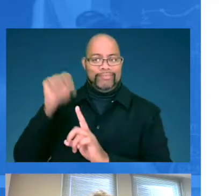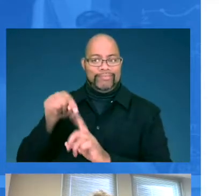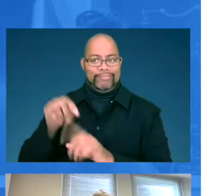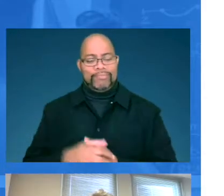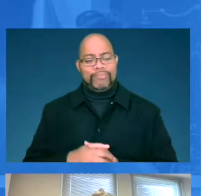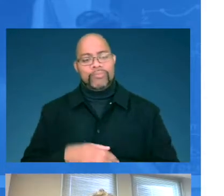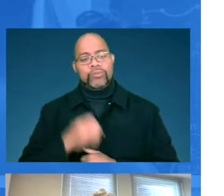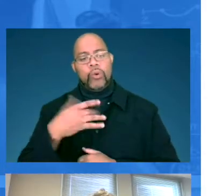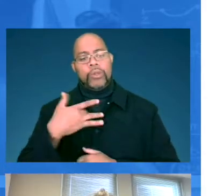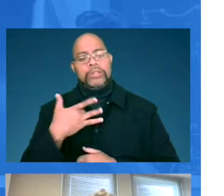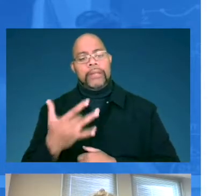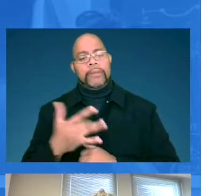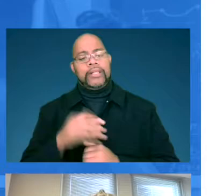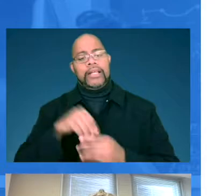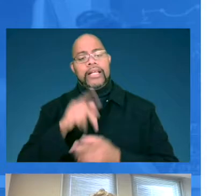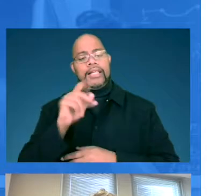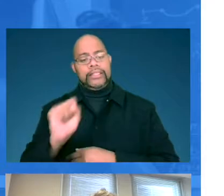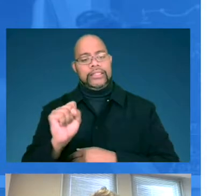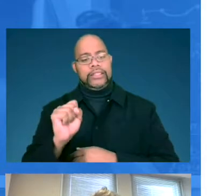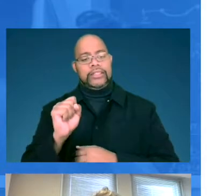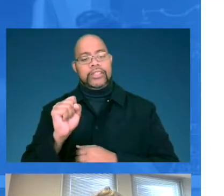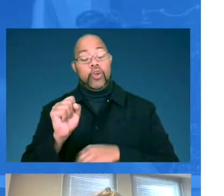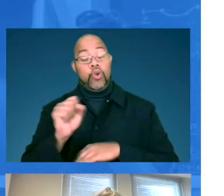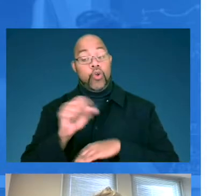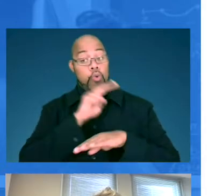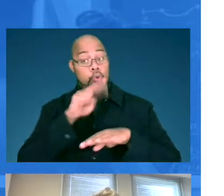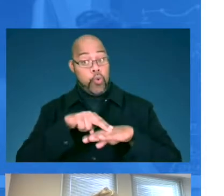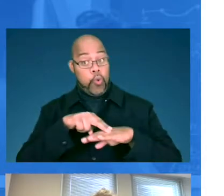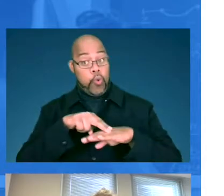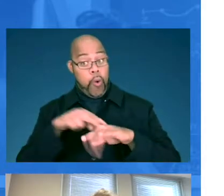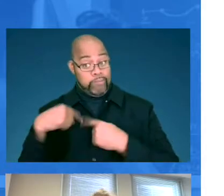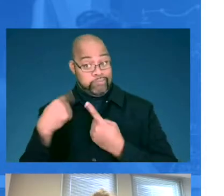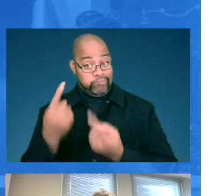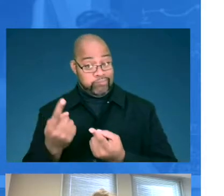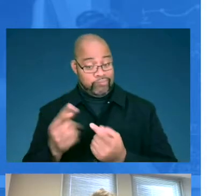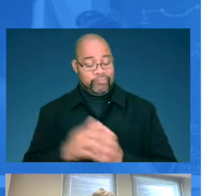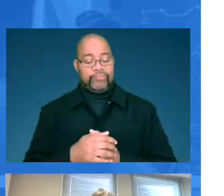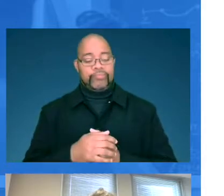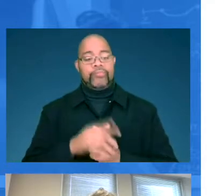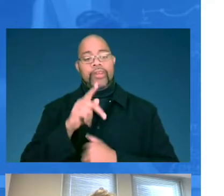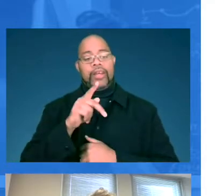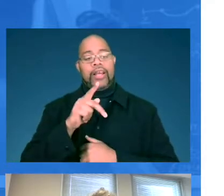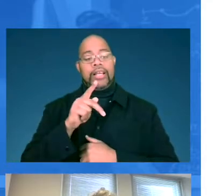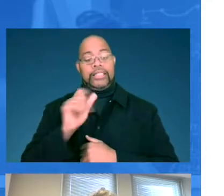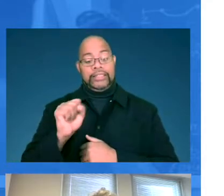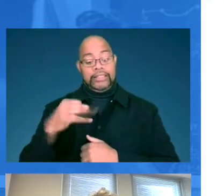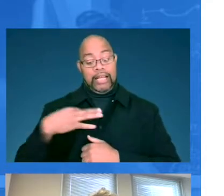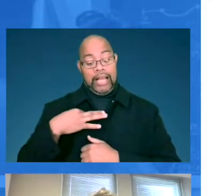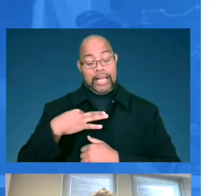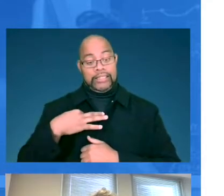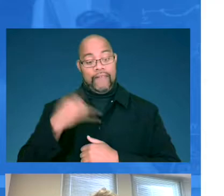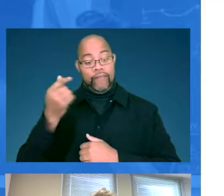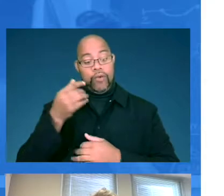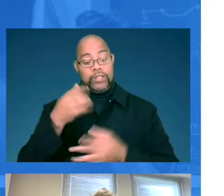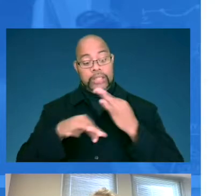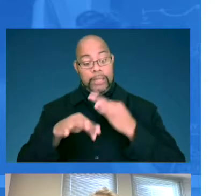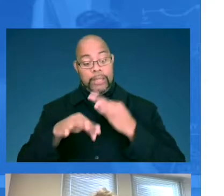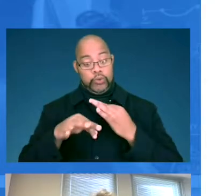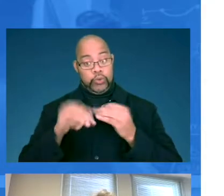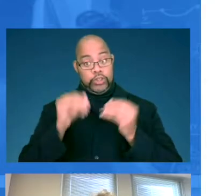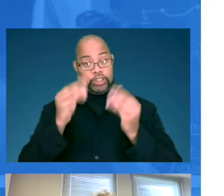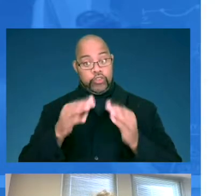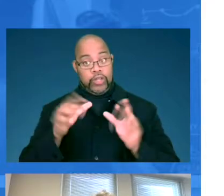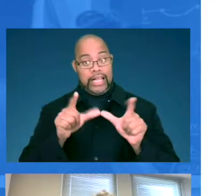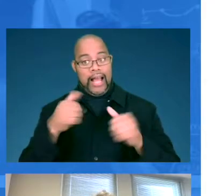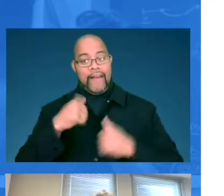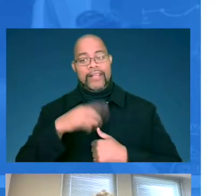So typically in Kansas, what the norm has been was that candidates for substitute licenses had